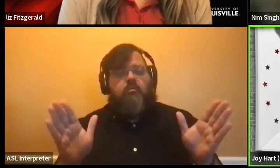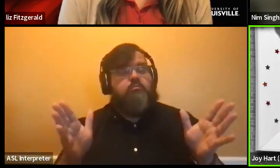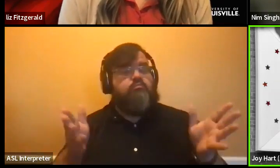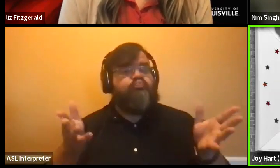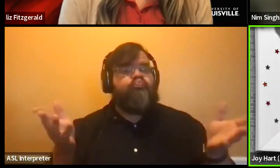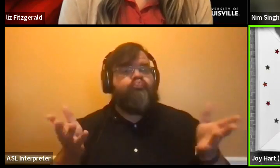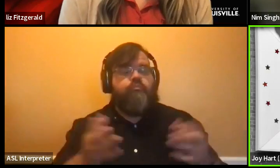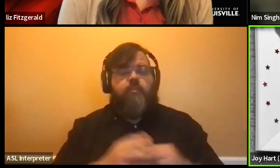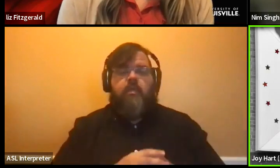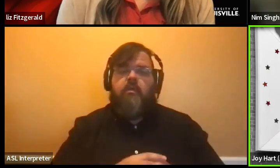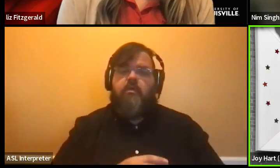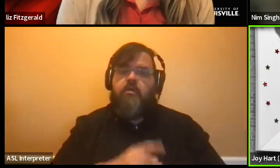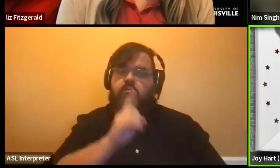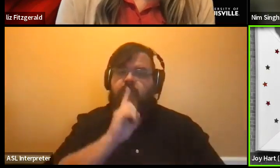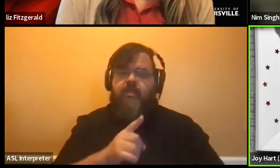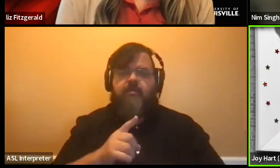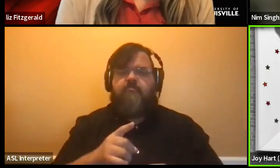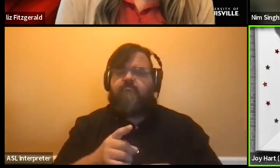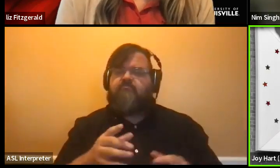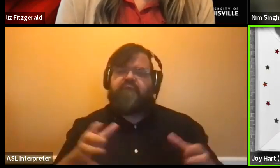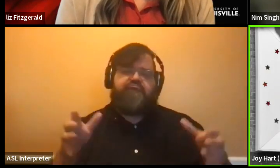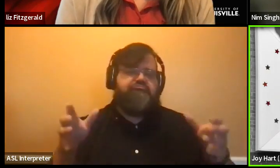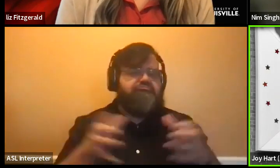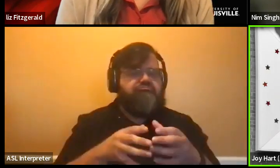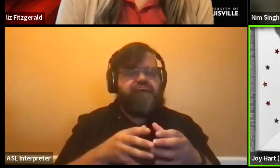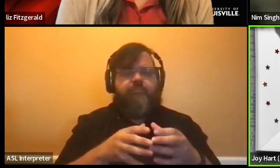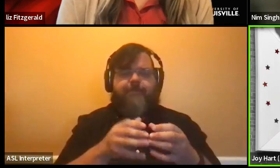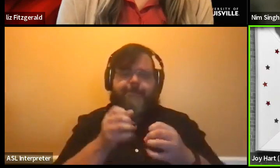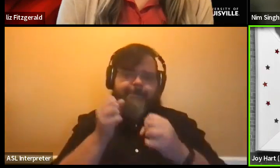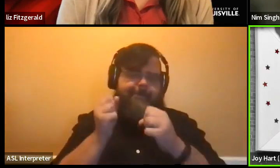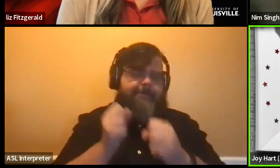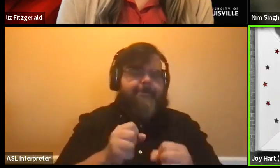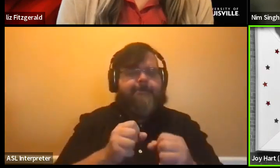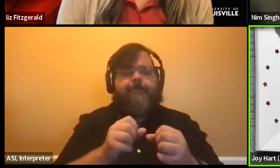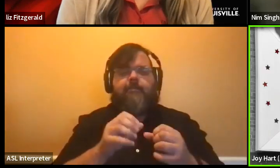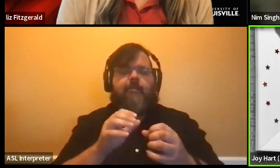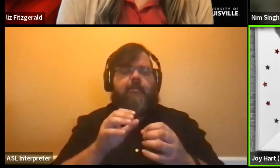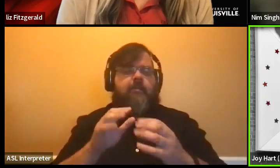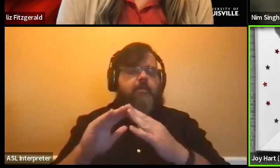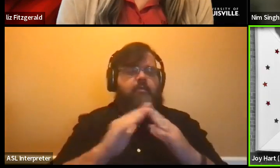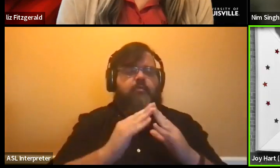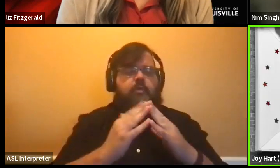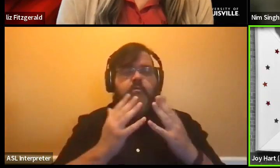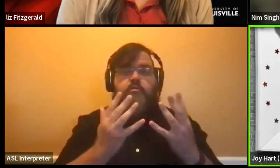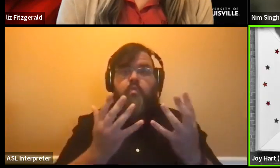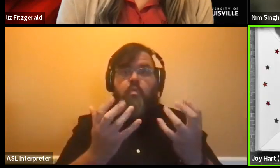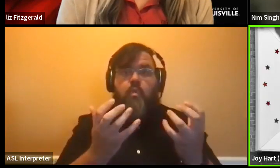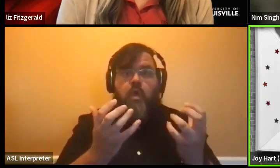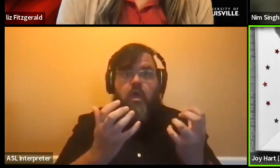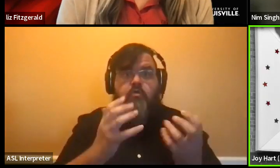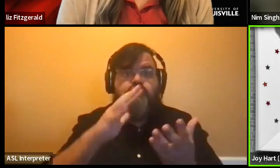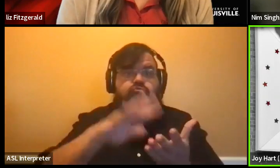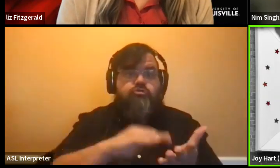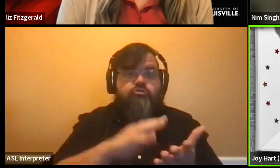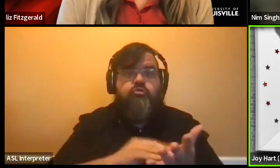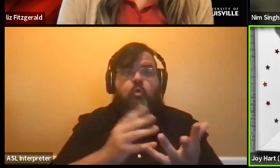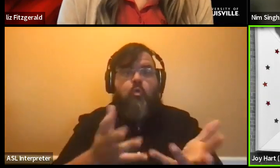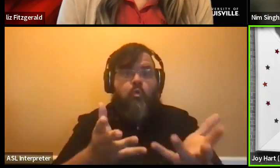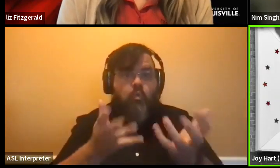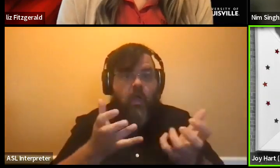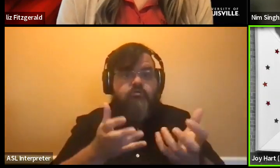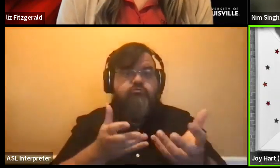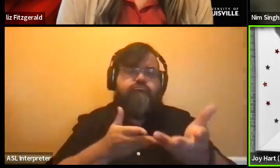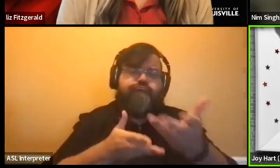tight-knit community of students who, as I said earlier, really want to learn, engage, and make a difference in the world.